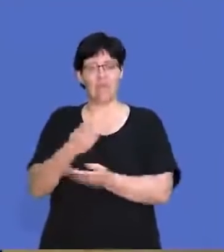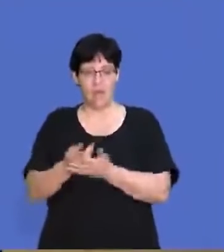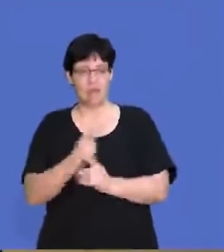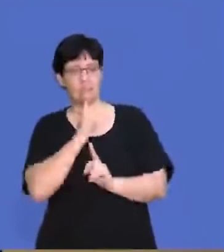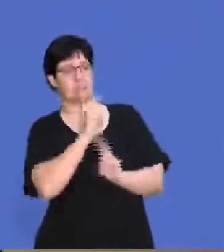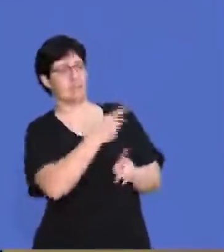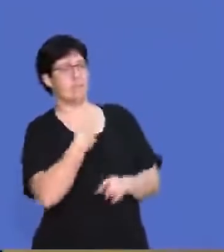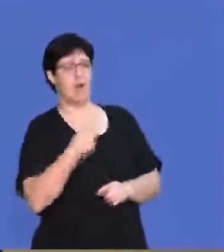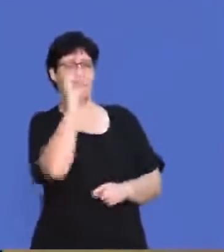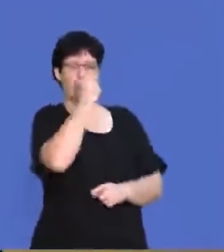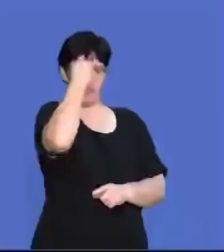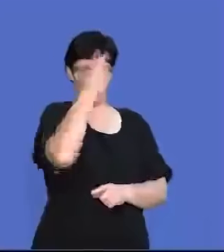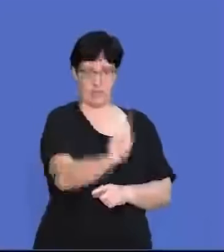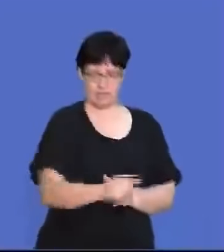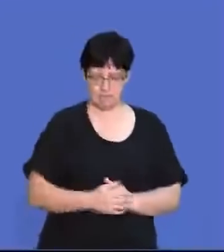for them to voice their opinions.